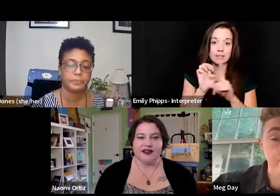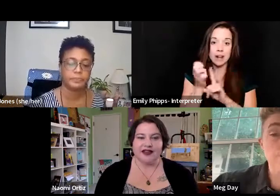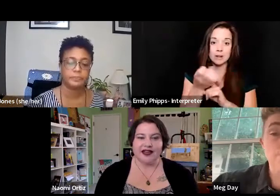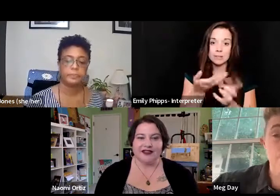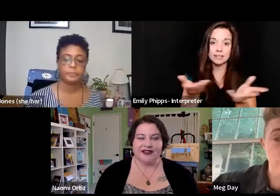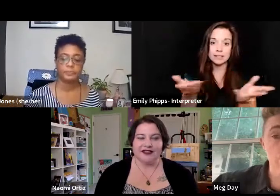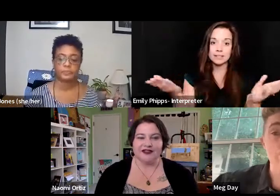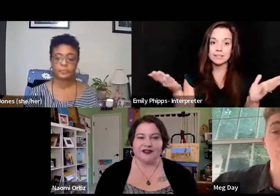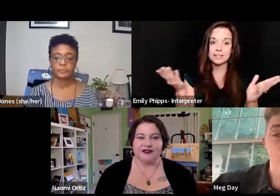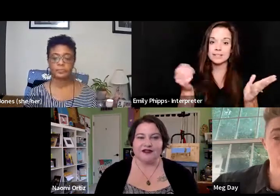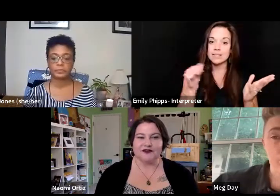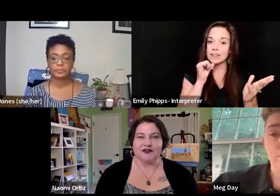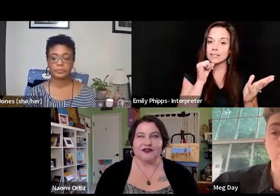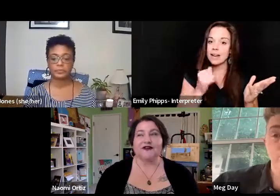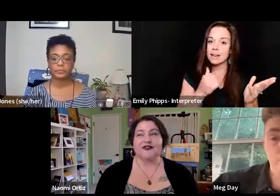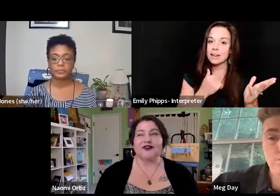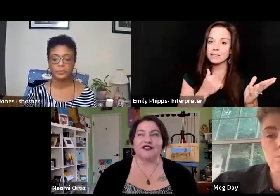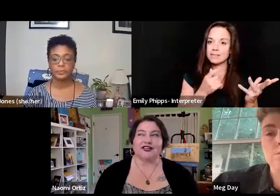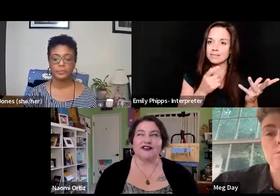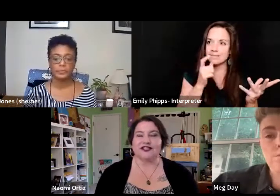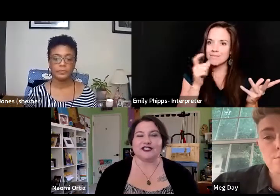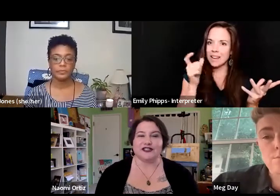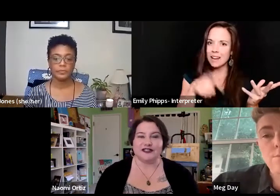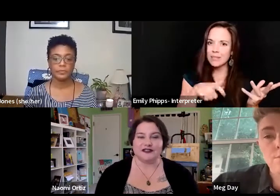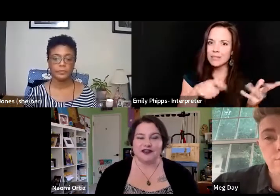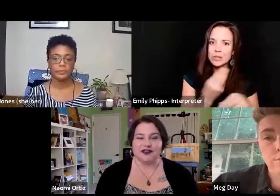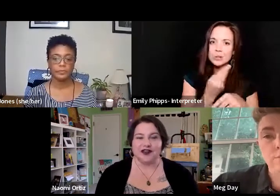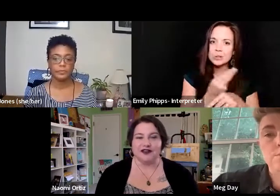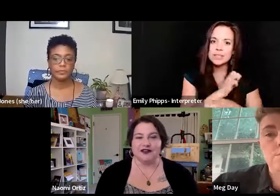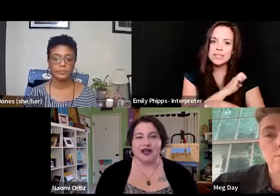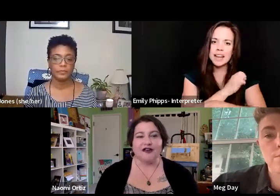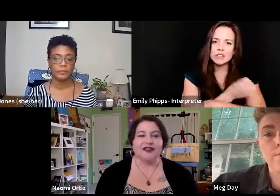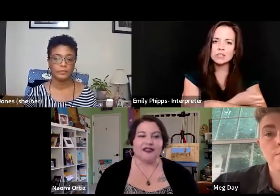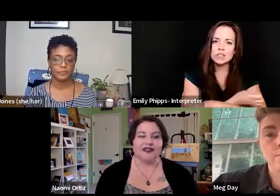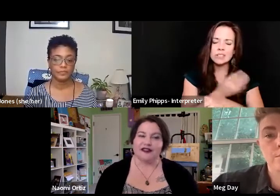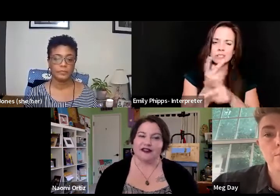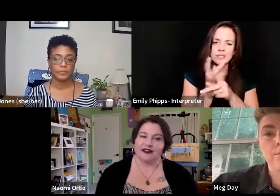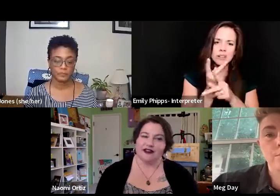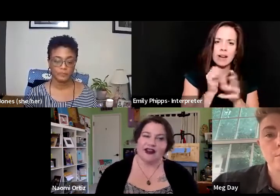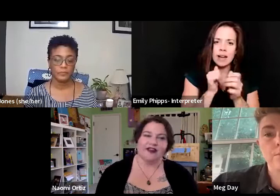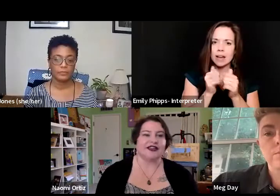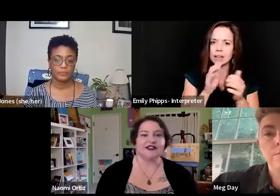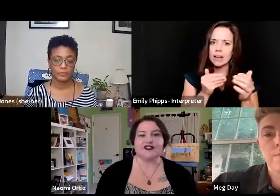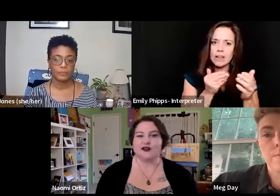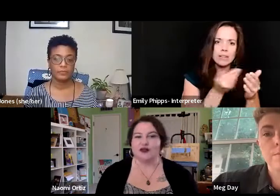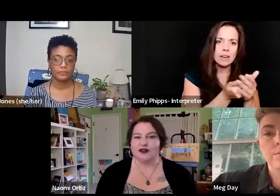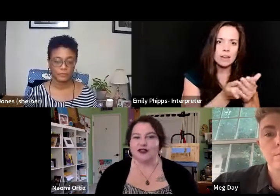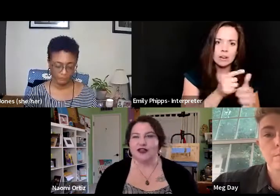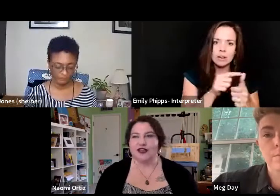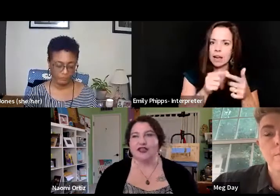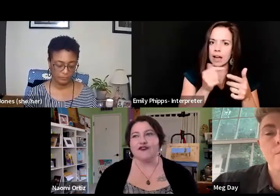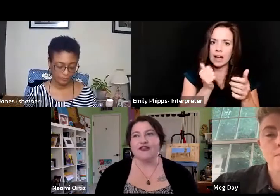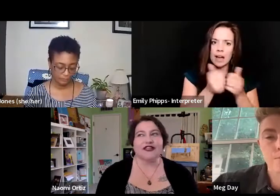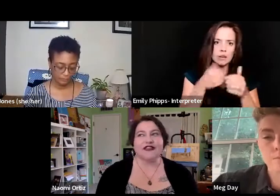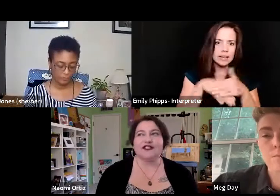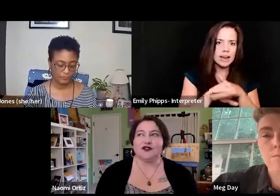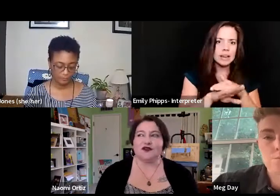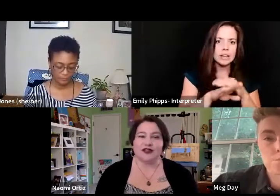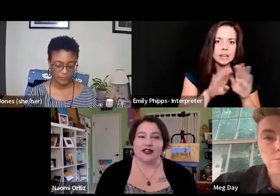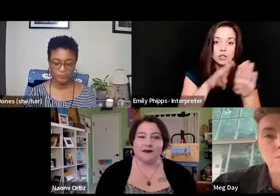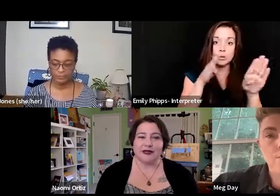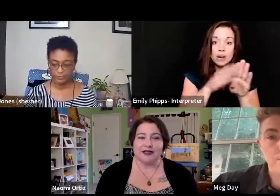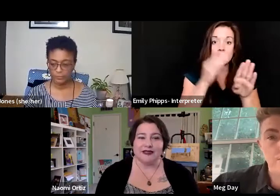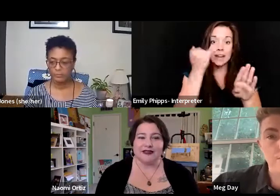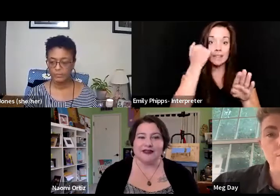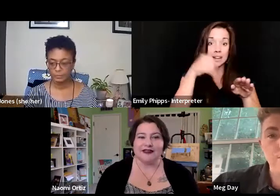And not having to use all this energy to figure out how to get there, how to get in the door. If I can get in the